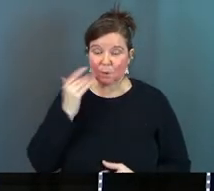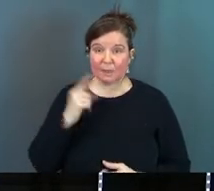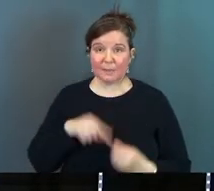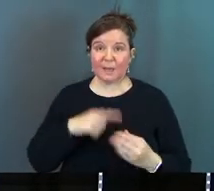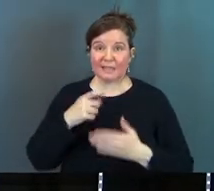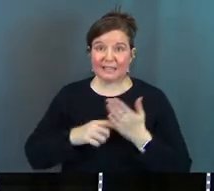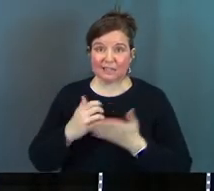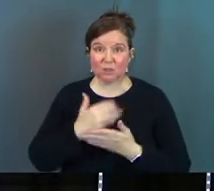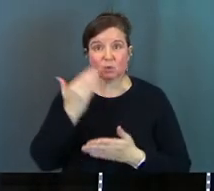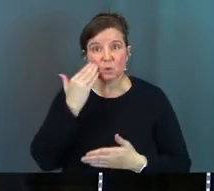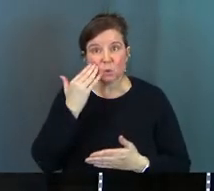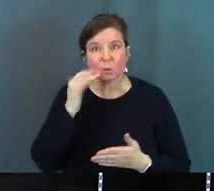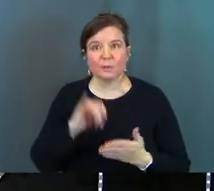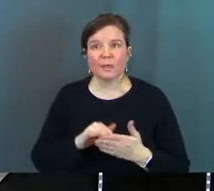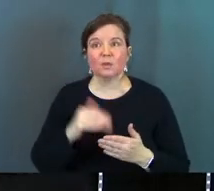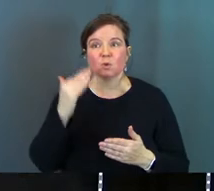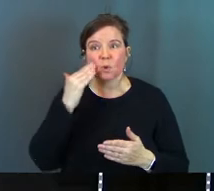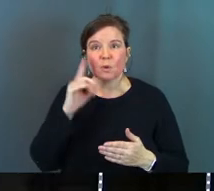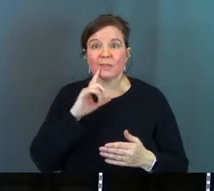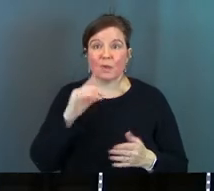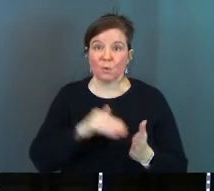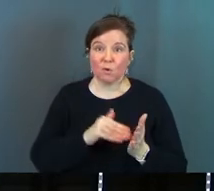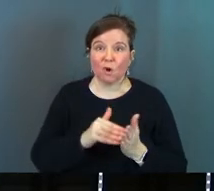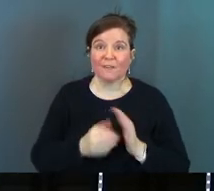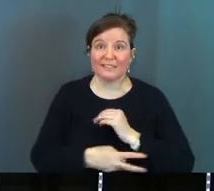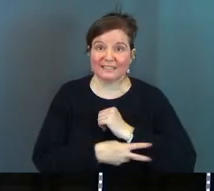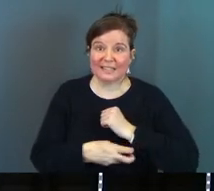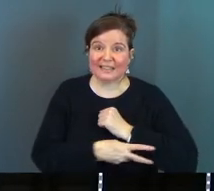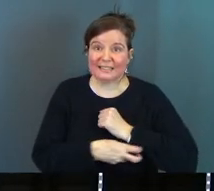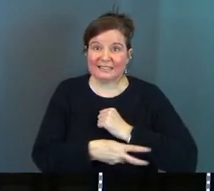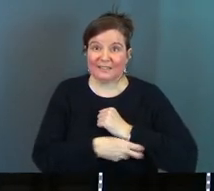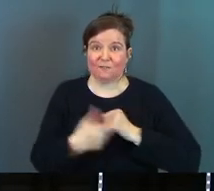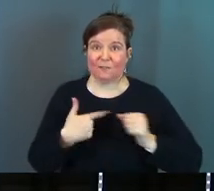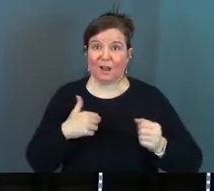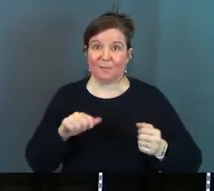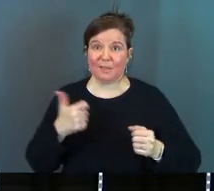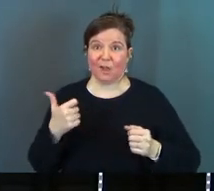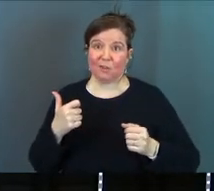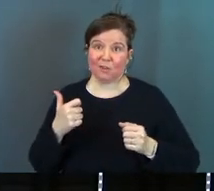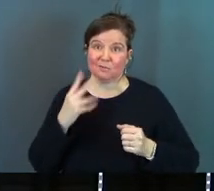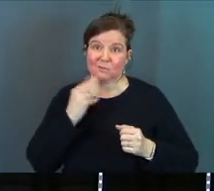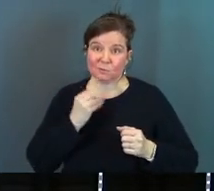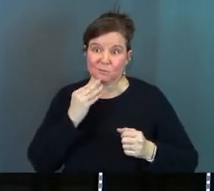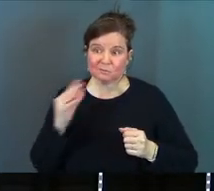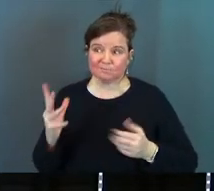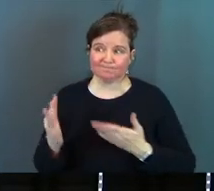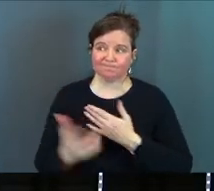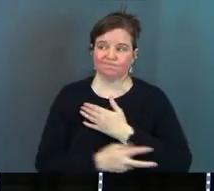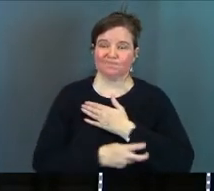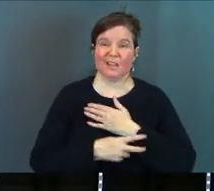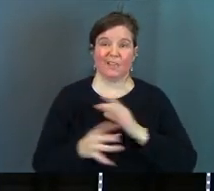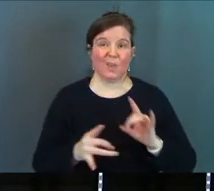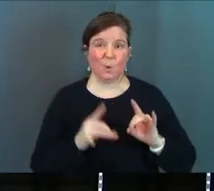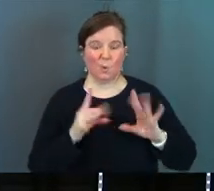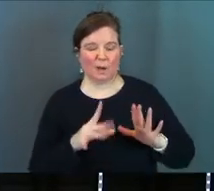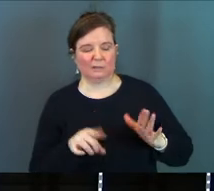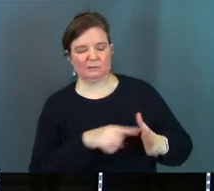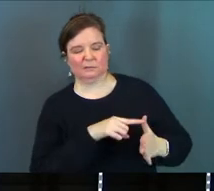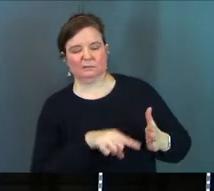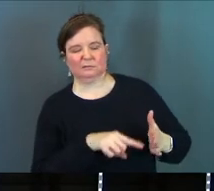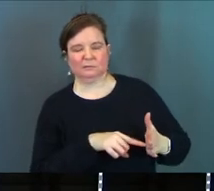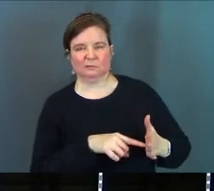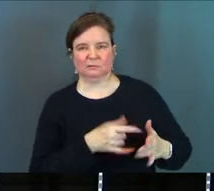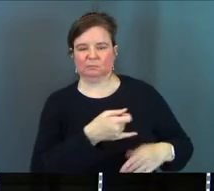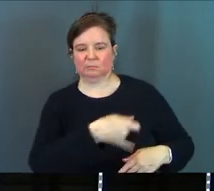anything about tax collectors you know that they were often stealing from their countrymen they were hated cut off